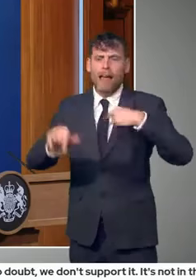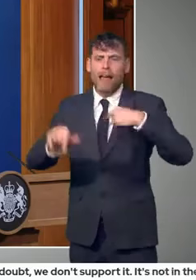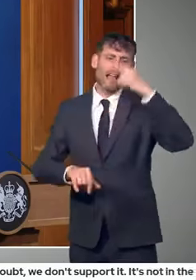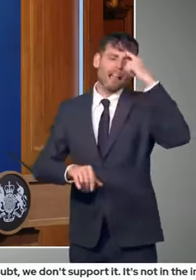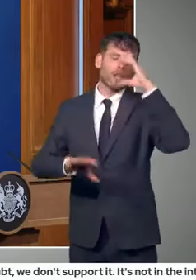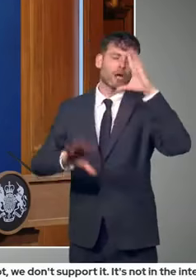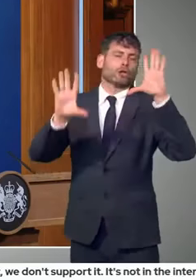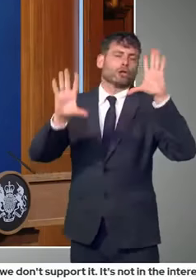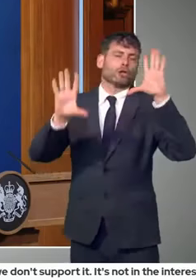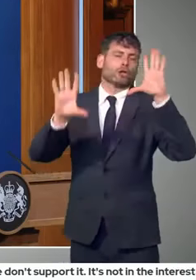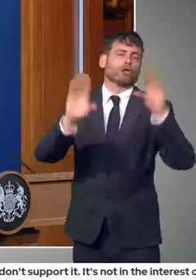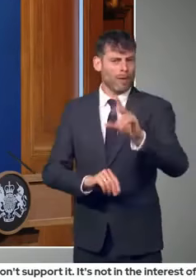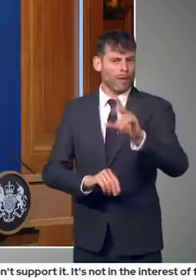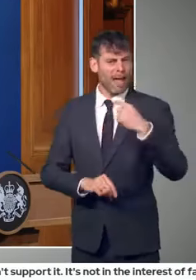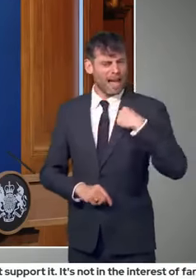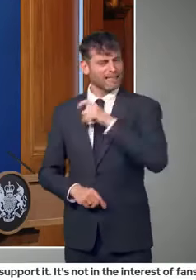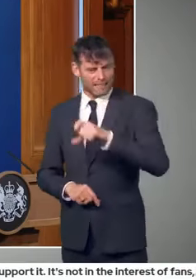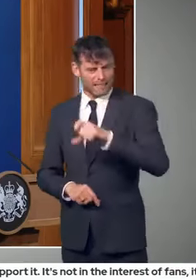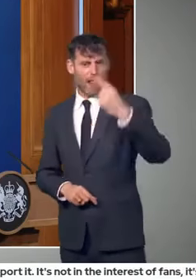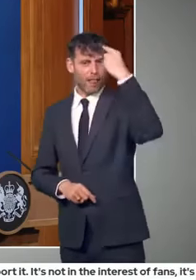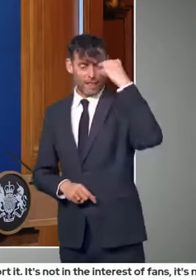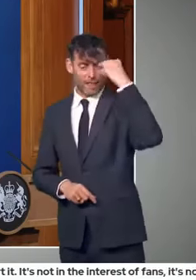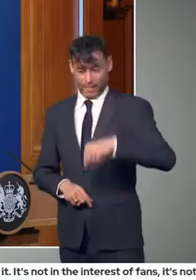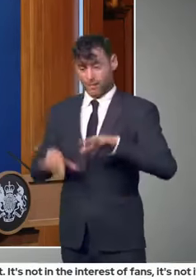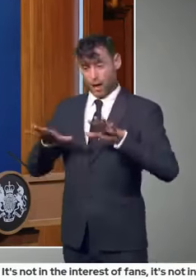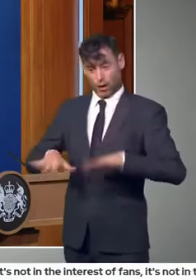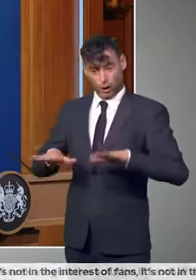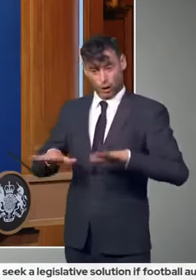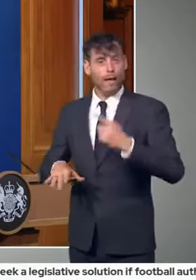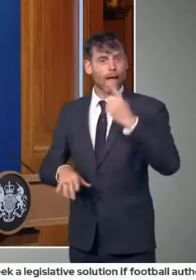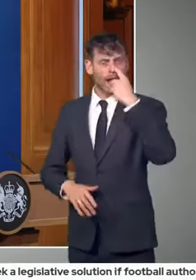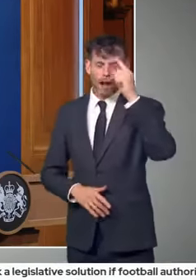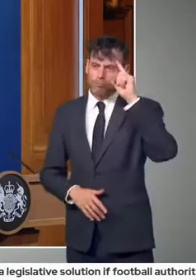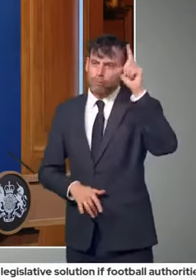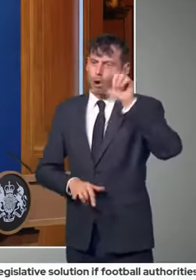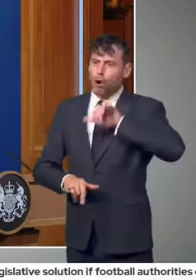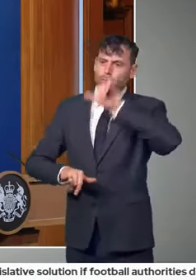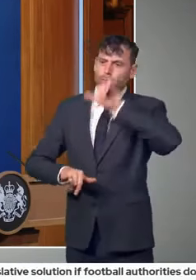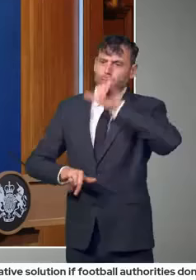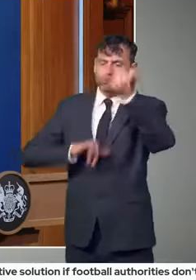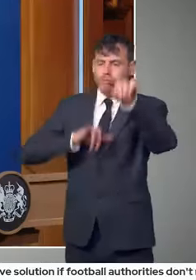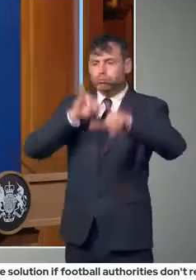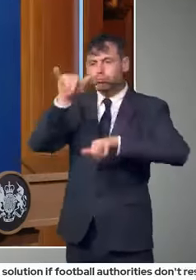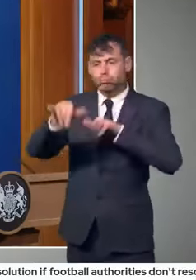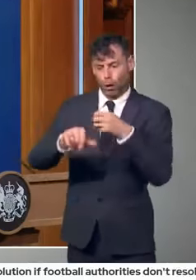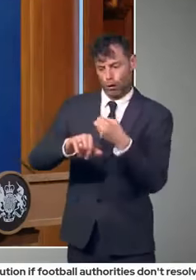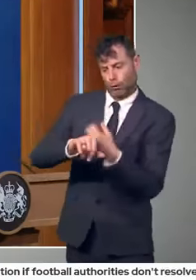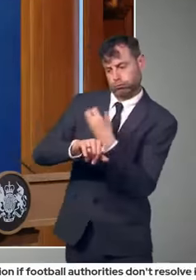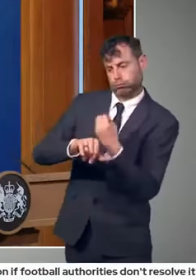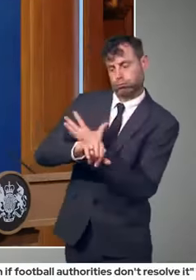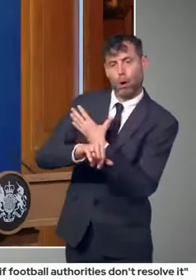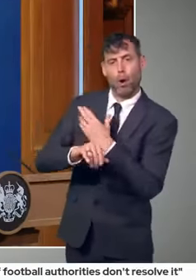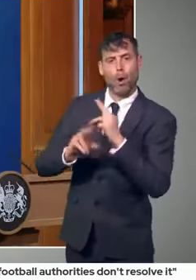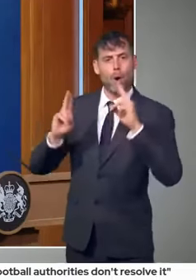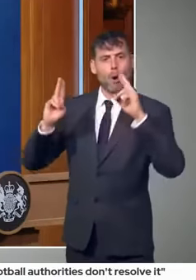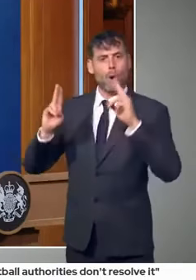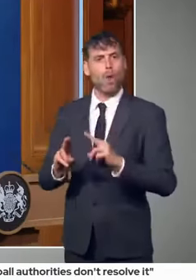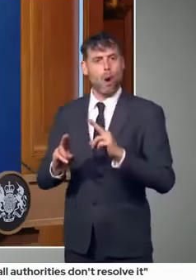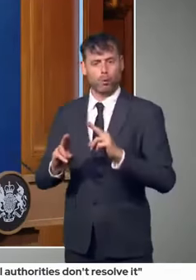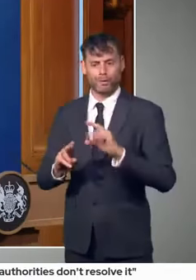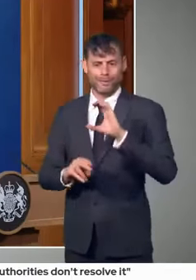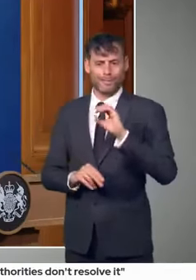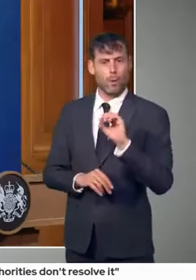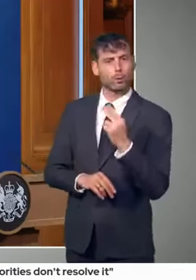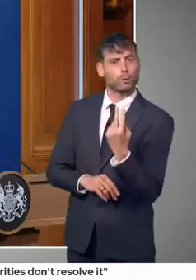pioneering low carbon aviation. Uh, the two, the two, uh, aviation and a green future are not mutually